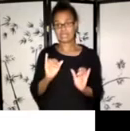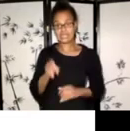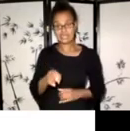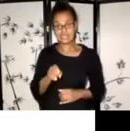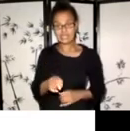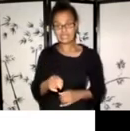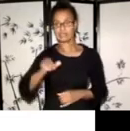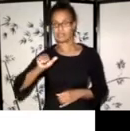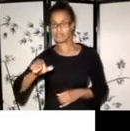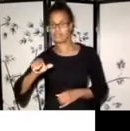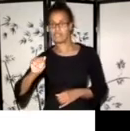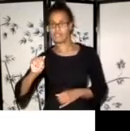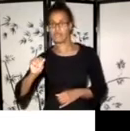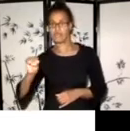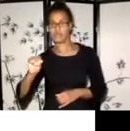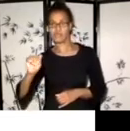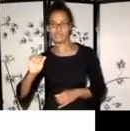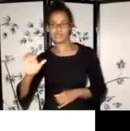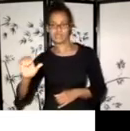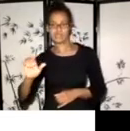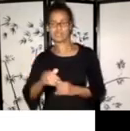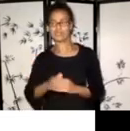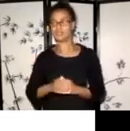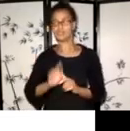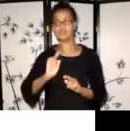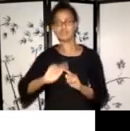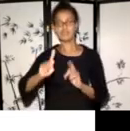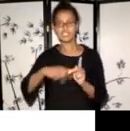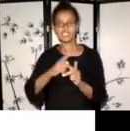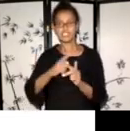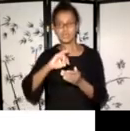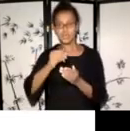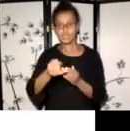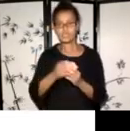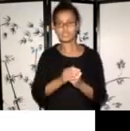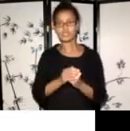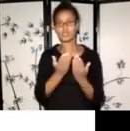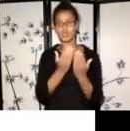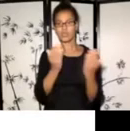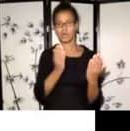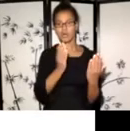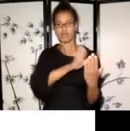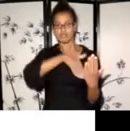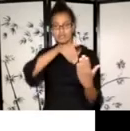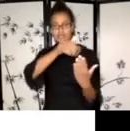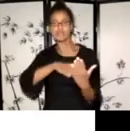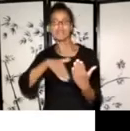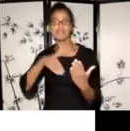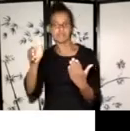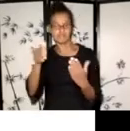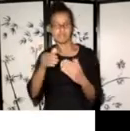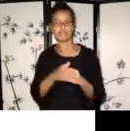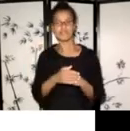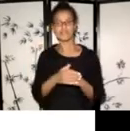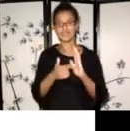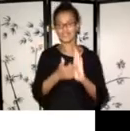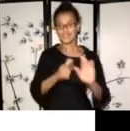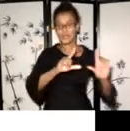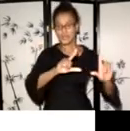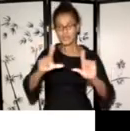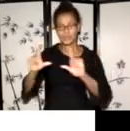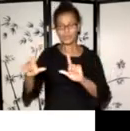kinds of projects like, uh, mural, uh, mural projects in the community, art, art exhibitions, theater and dance productions,